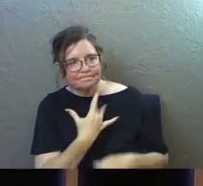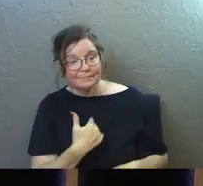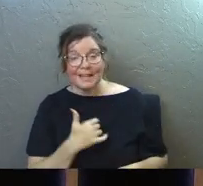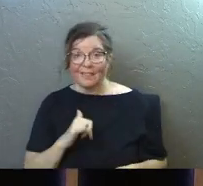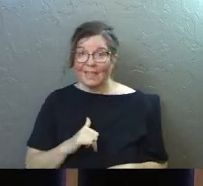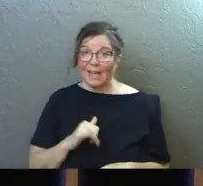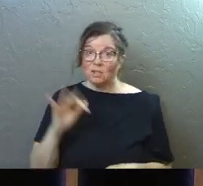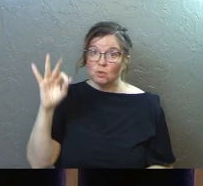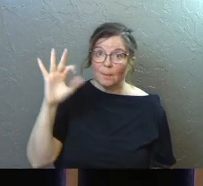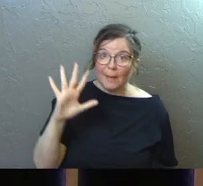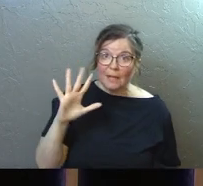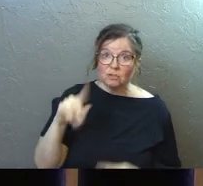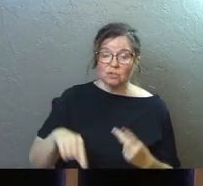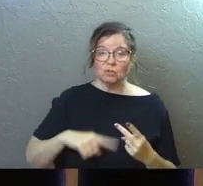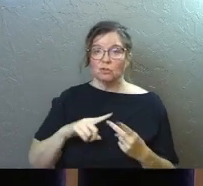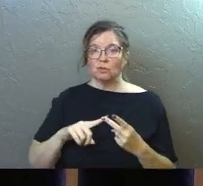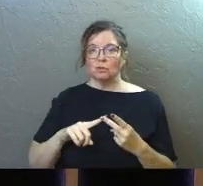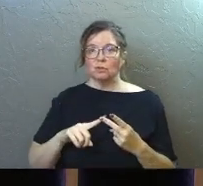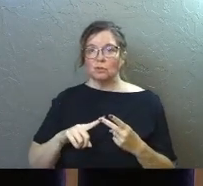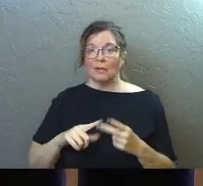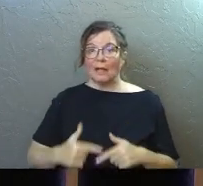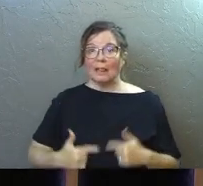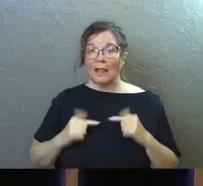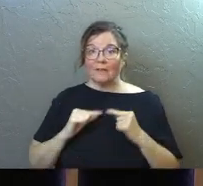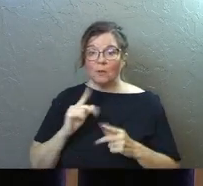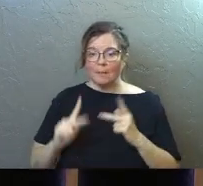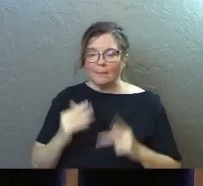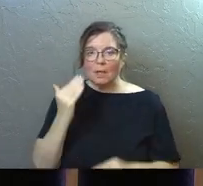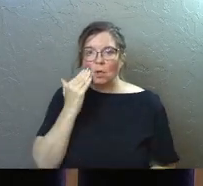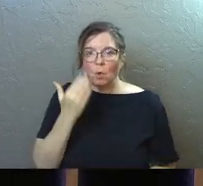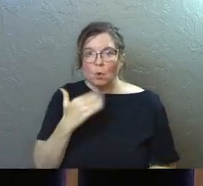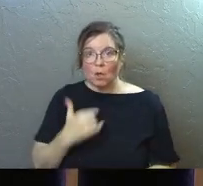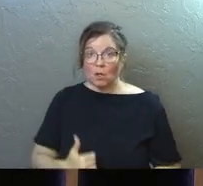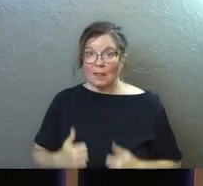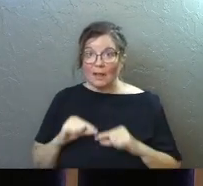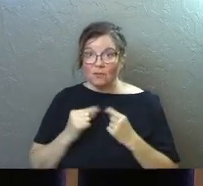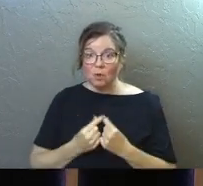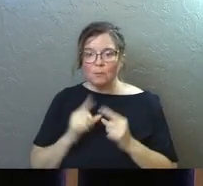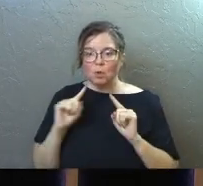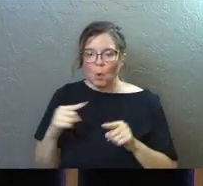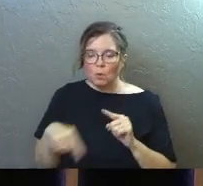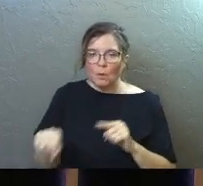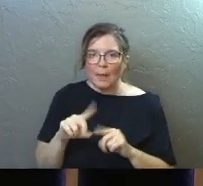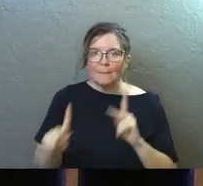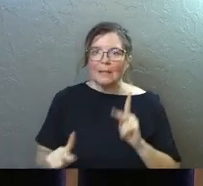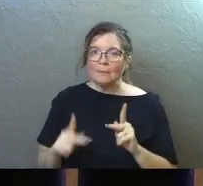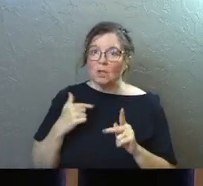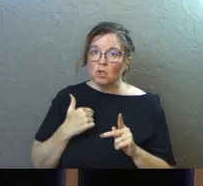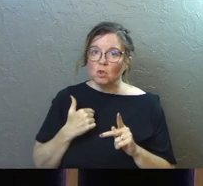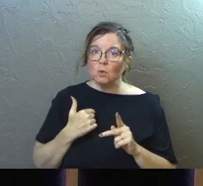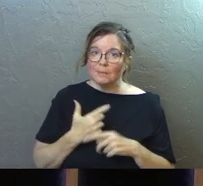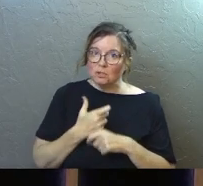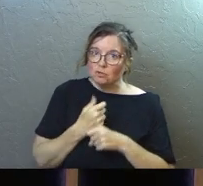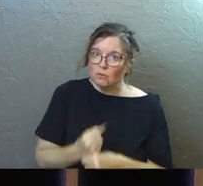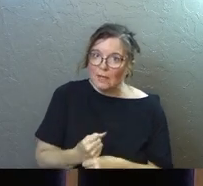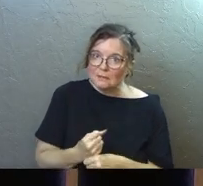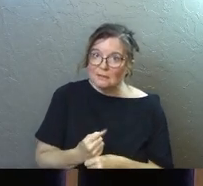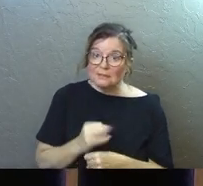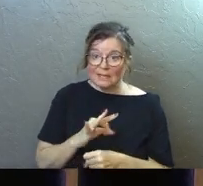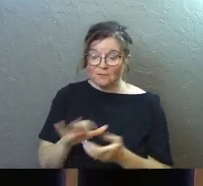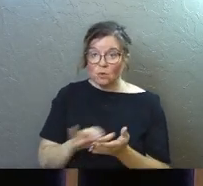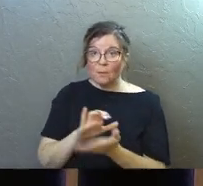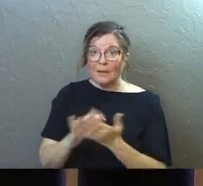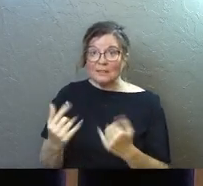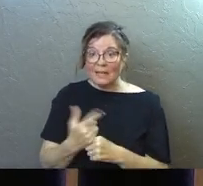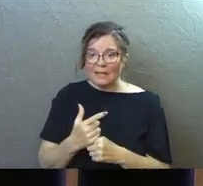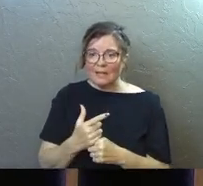Now, that's your pastors. That's your life group. People that know you in your life group. You're going to them. People that you've built trust. If you're